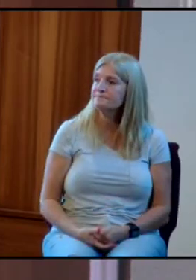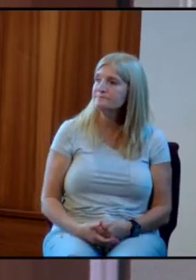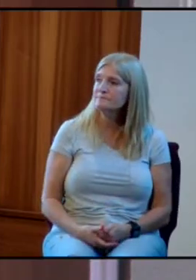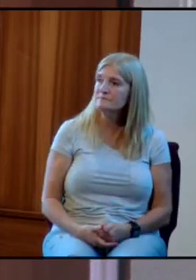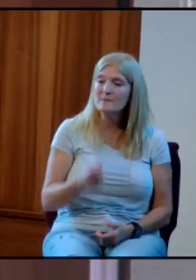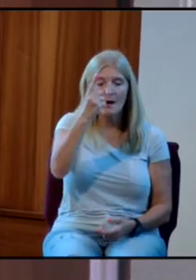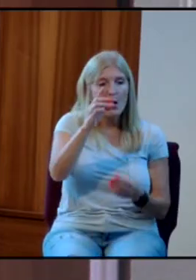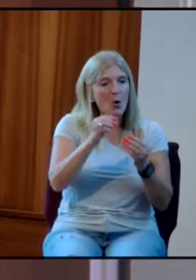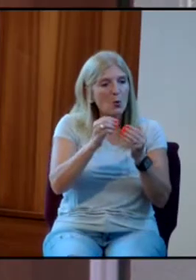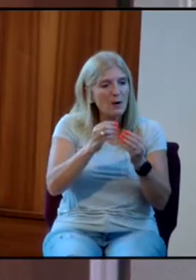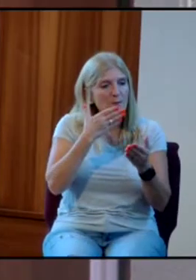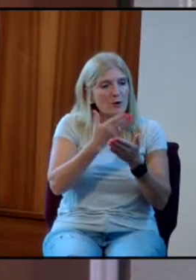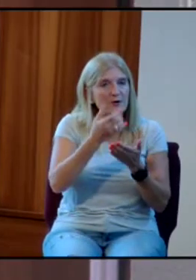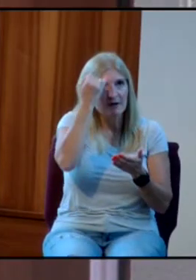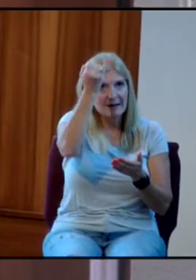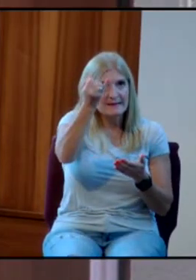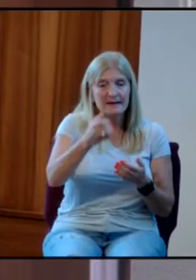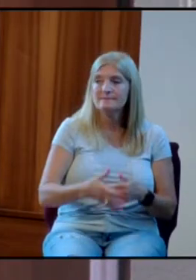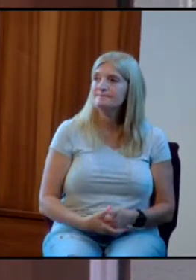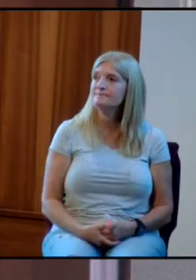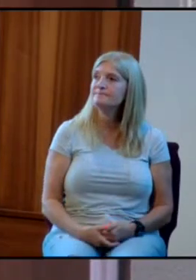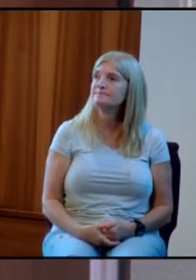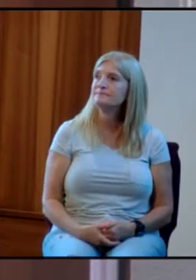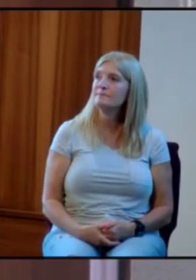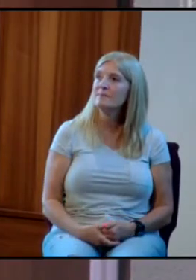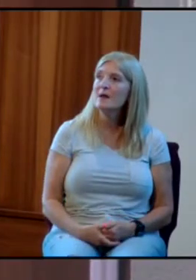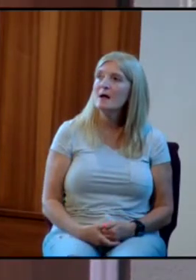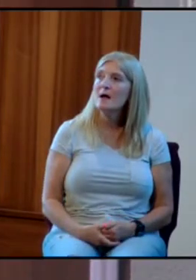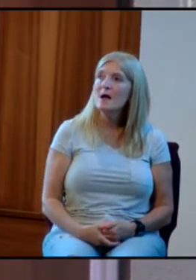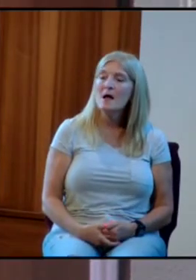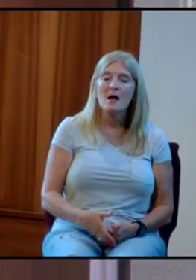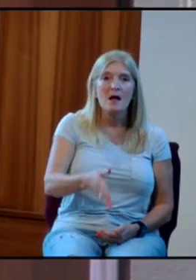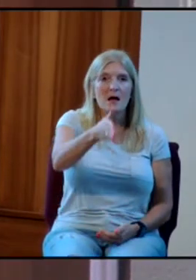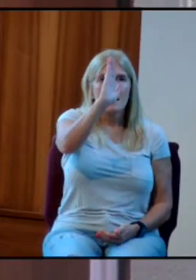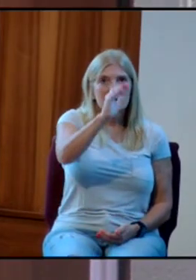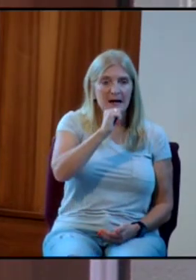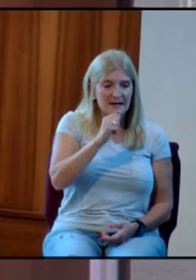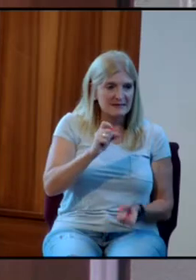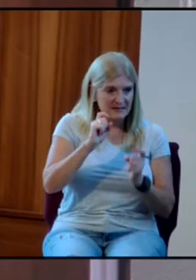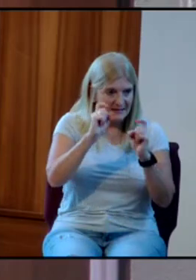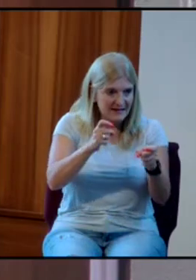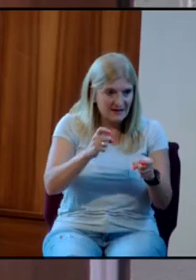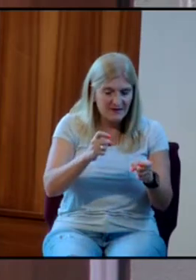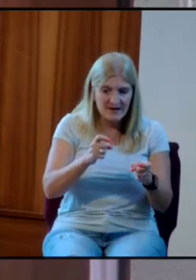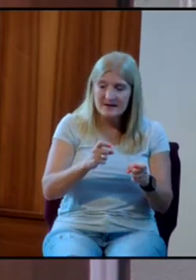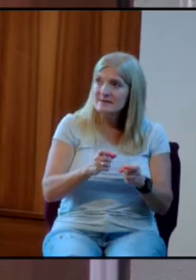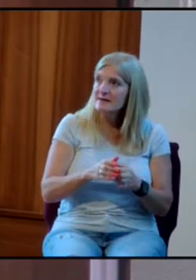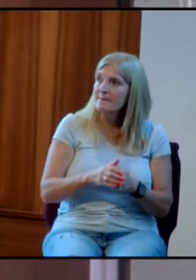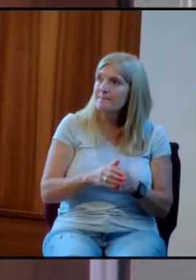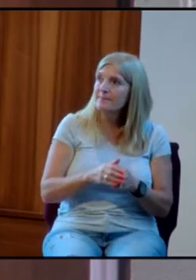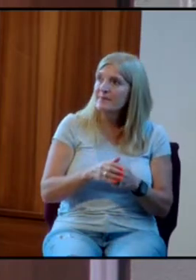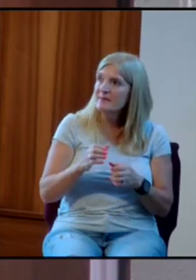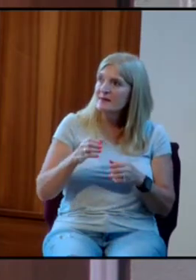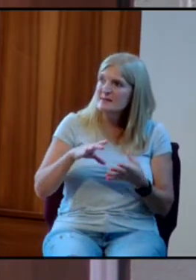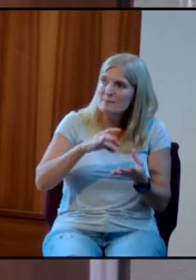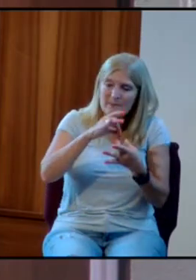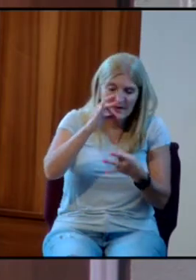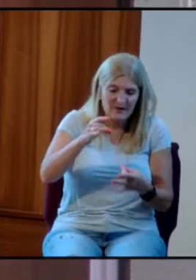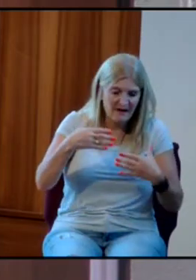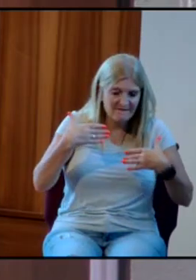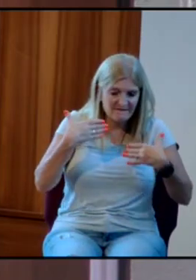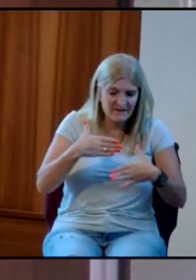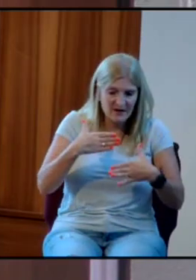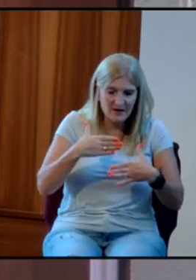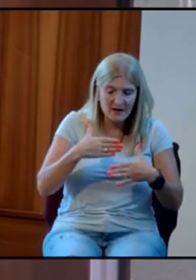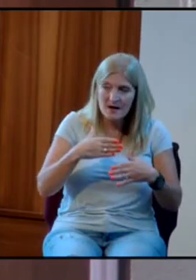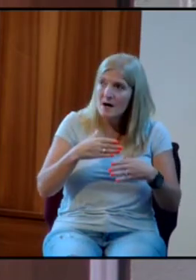One more of God's good ideas? God did not give us a spirit of fear, but power, love, and self-control. Man, that's